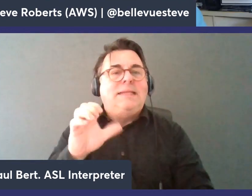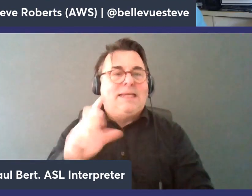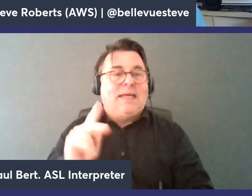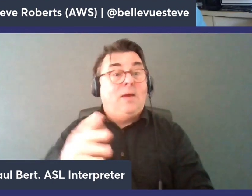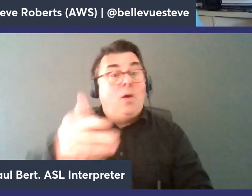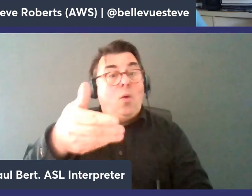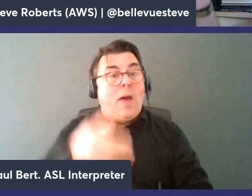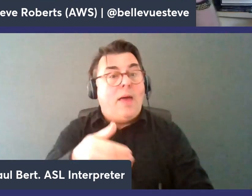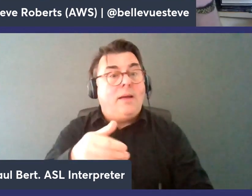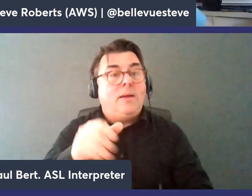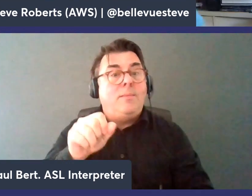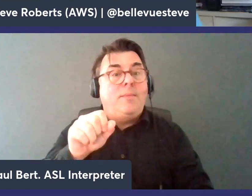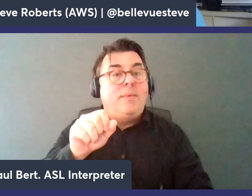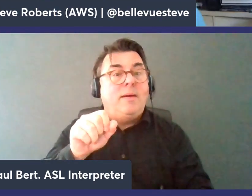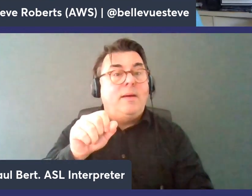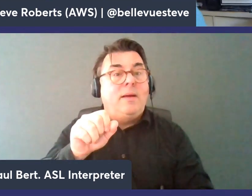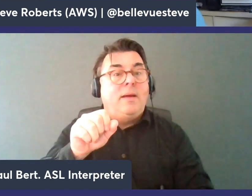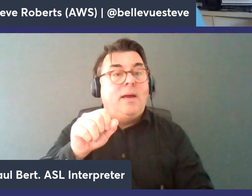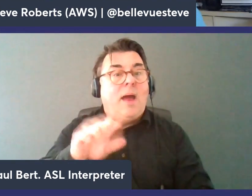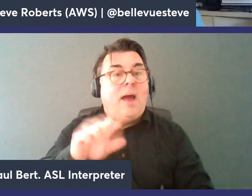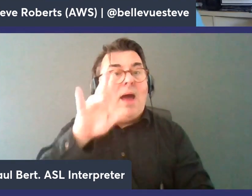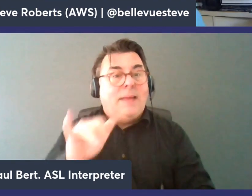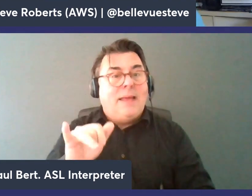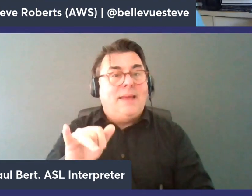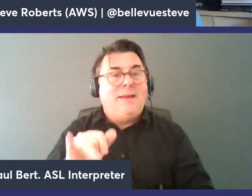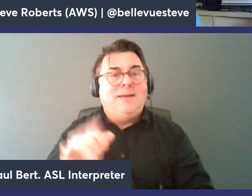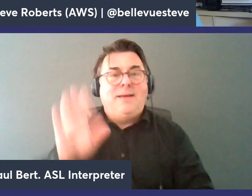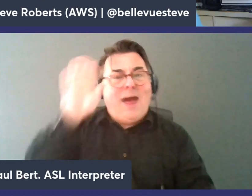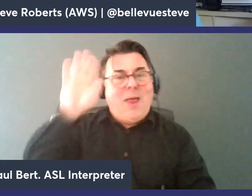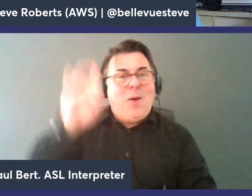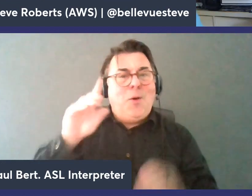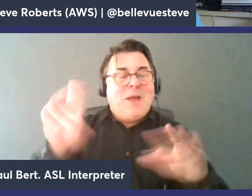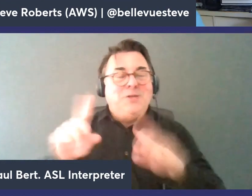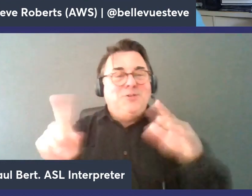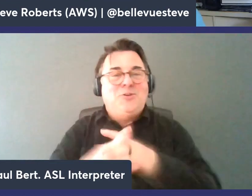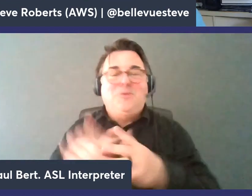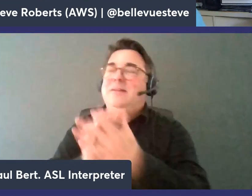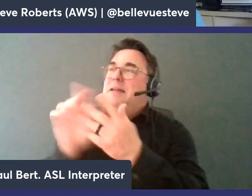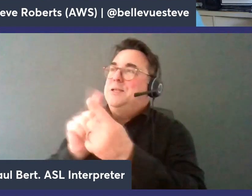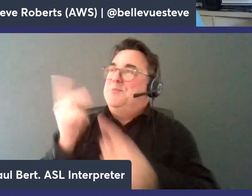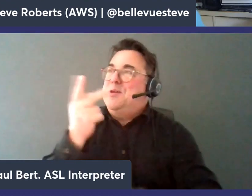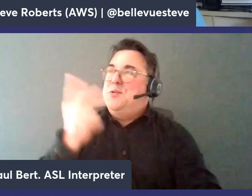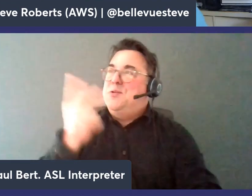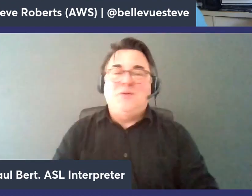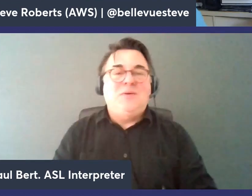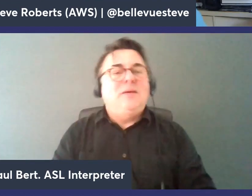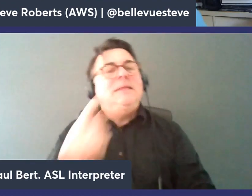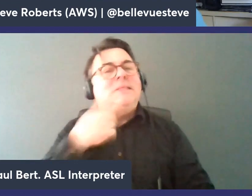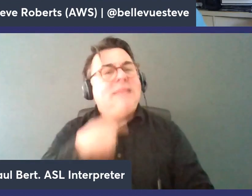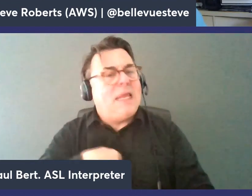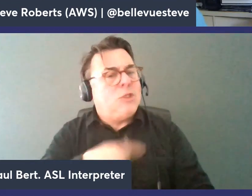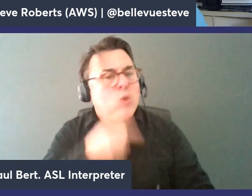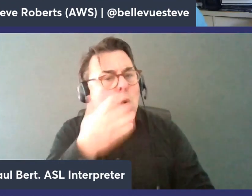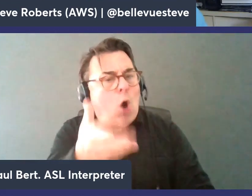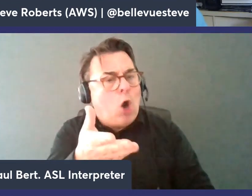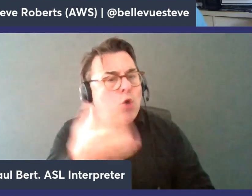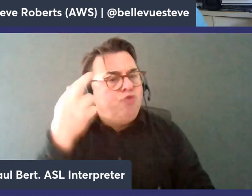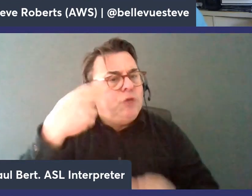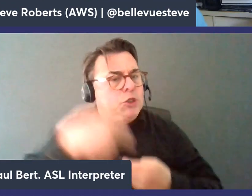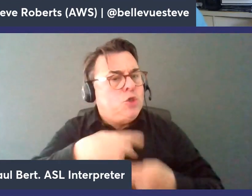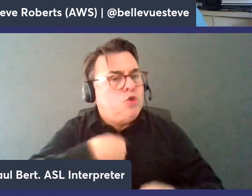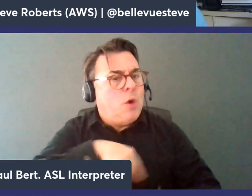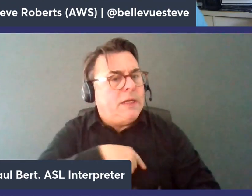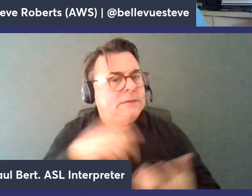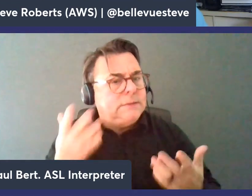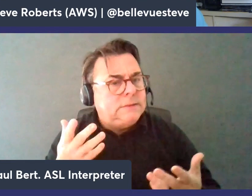welcome abe like magic you're here nice to meet you guys tell us who are you and why are you here